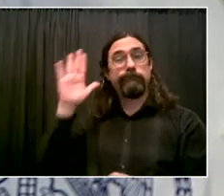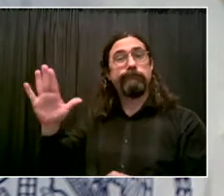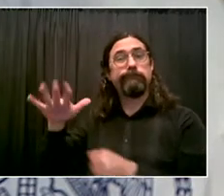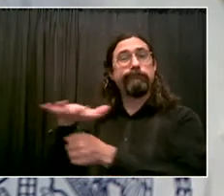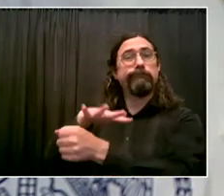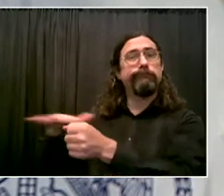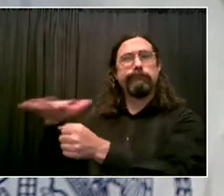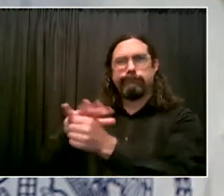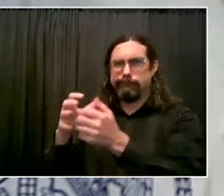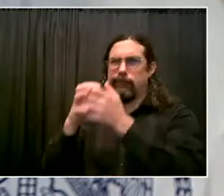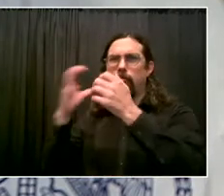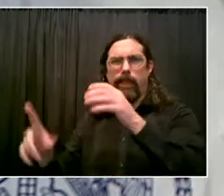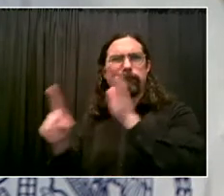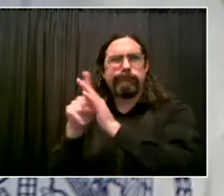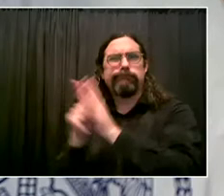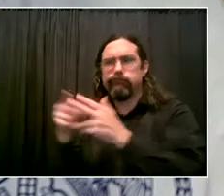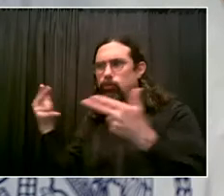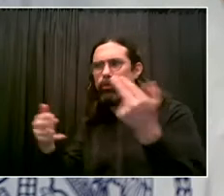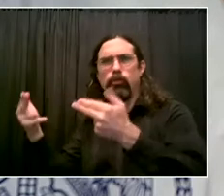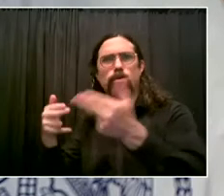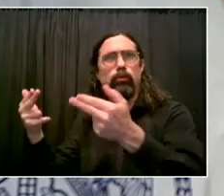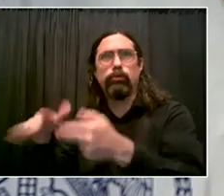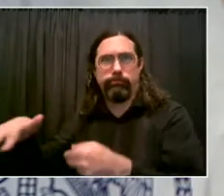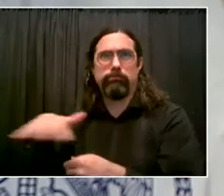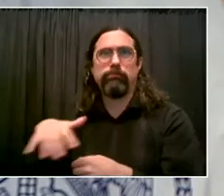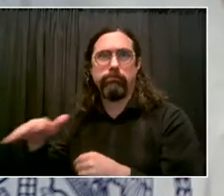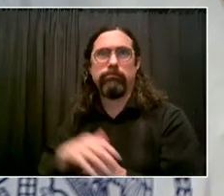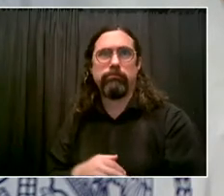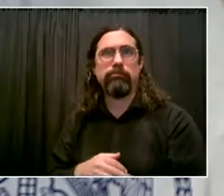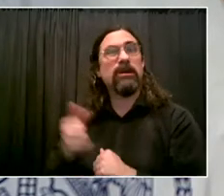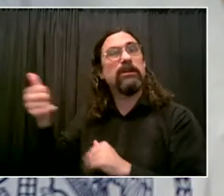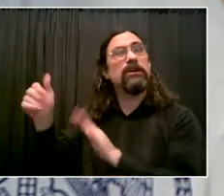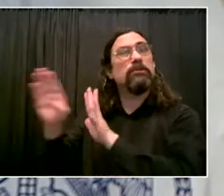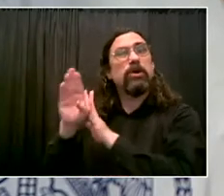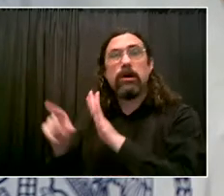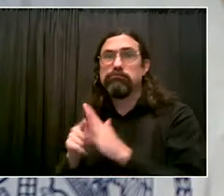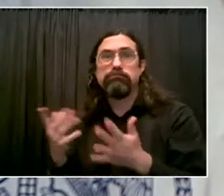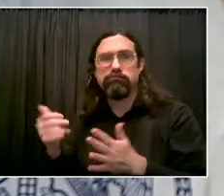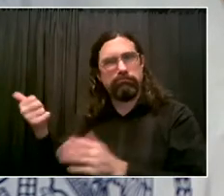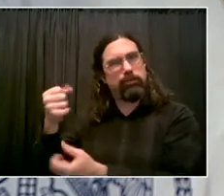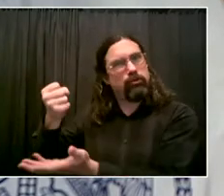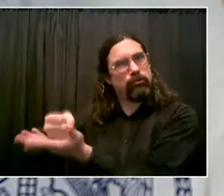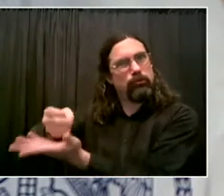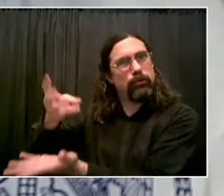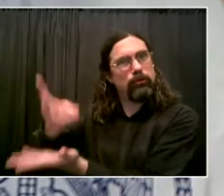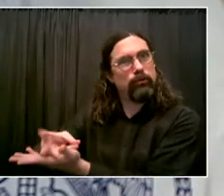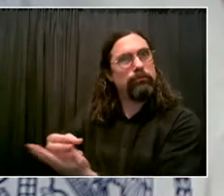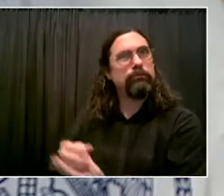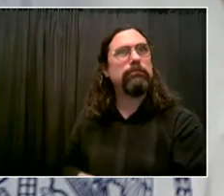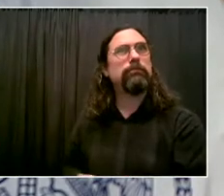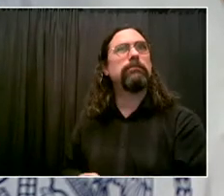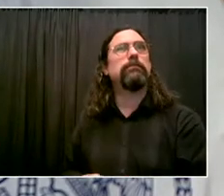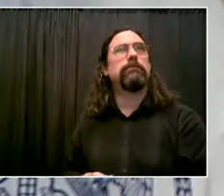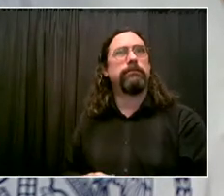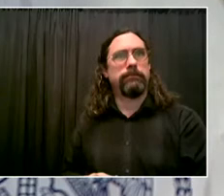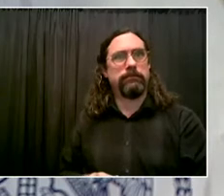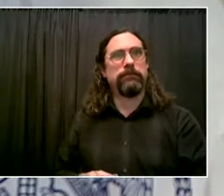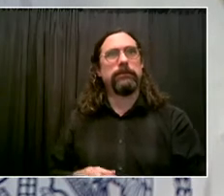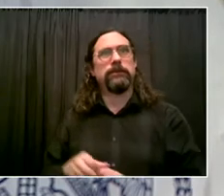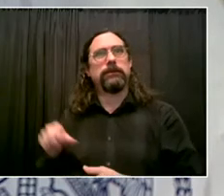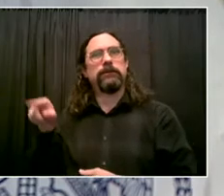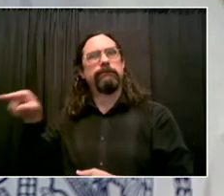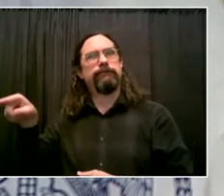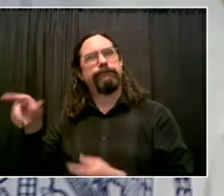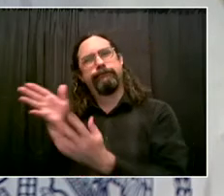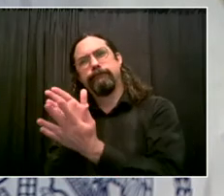a social worker. She understands that how we reach people, the systematic focused way we reach people and get them